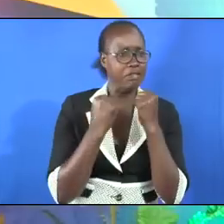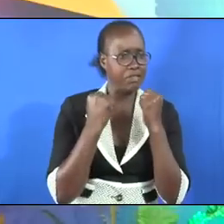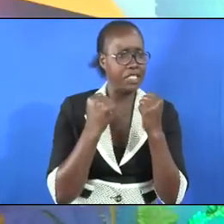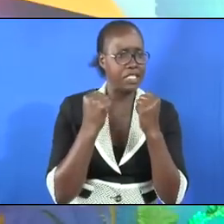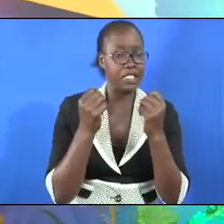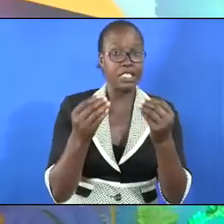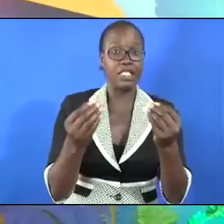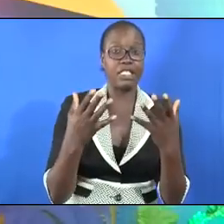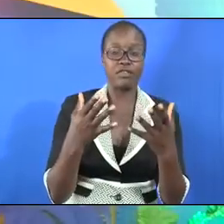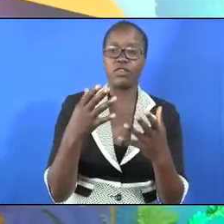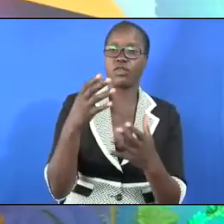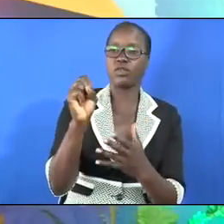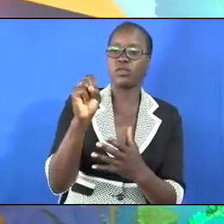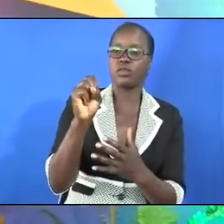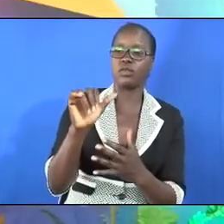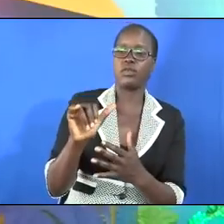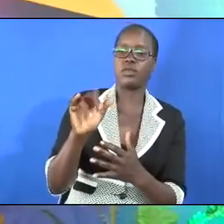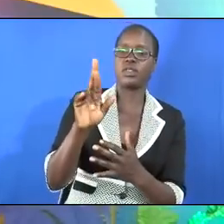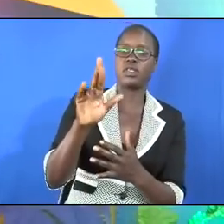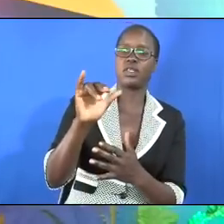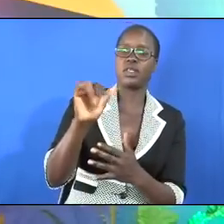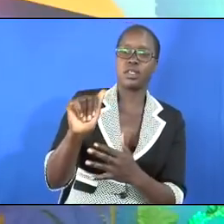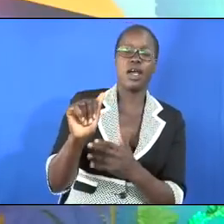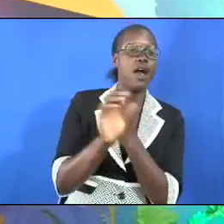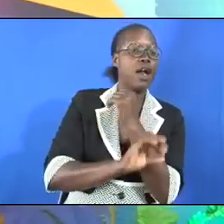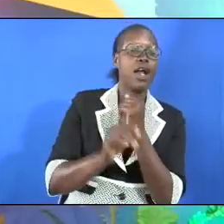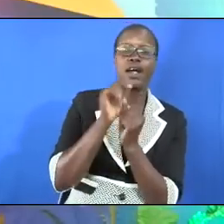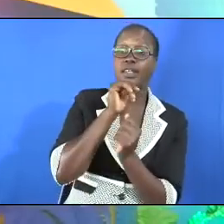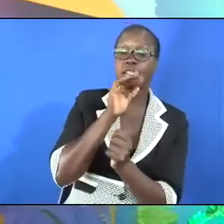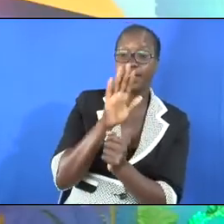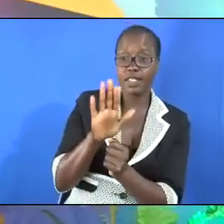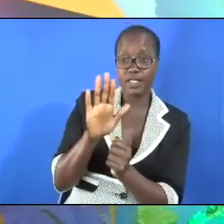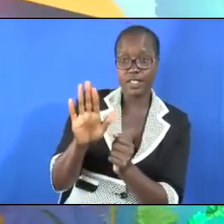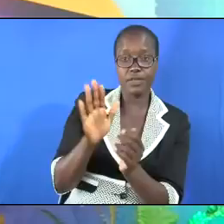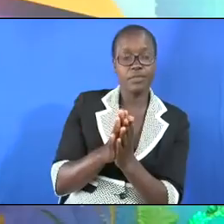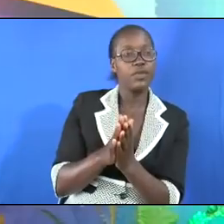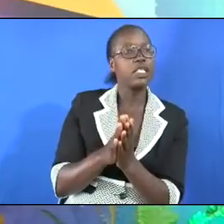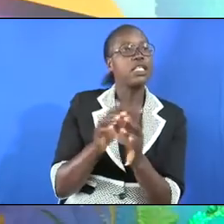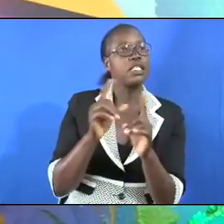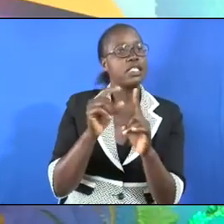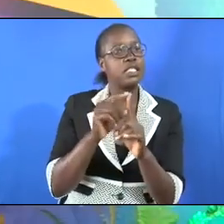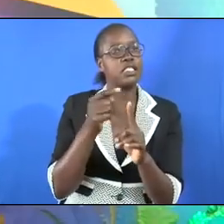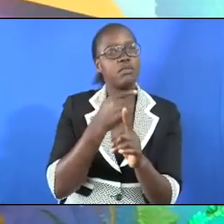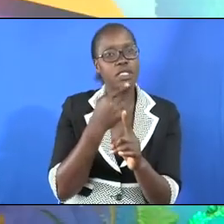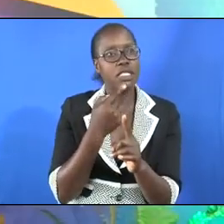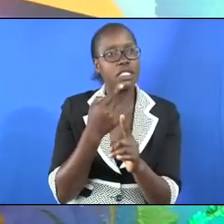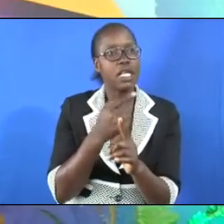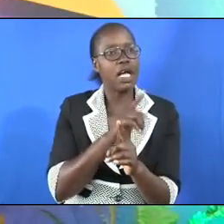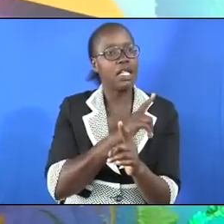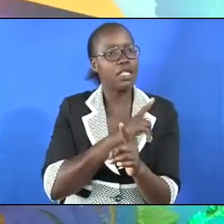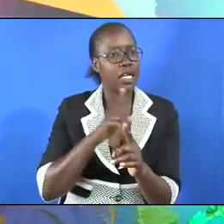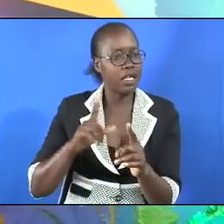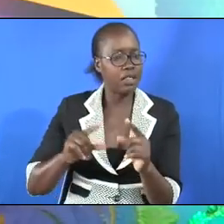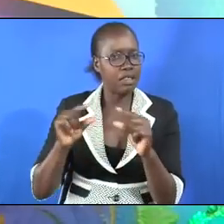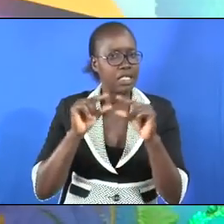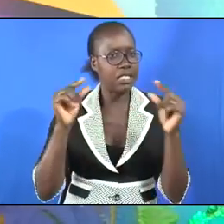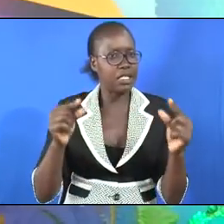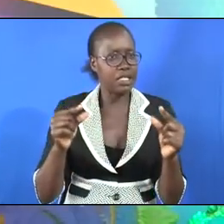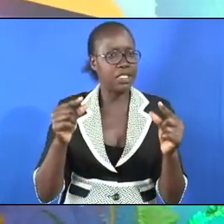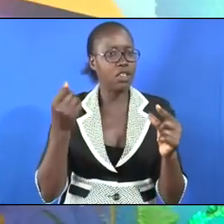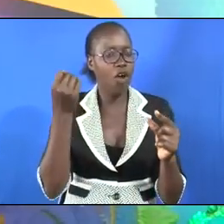to Syria. In other words, the scripture is letting us know that the greatness